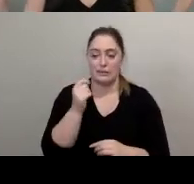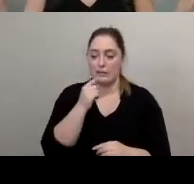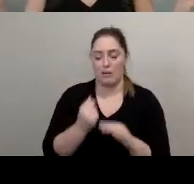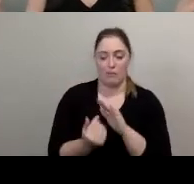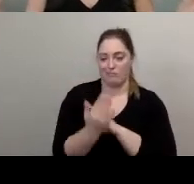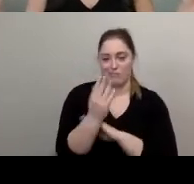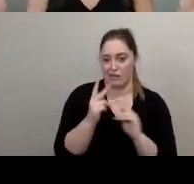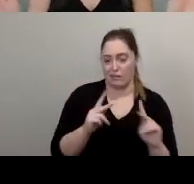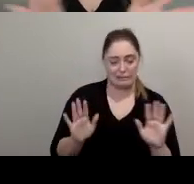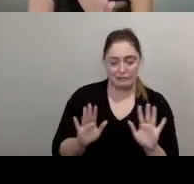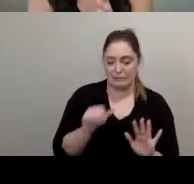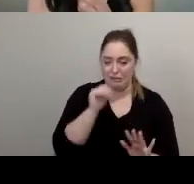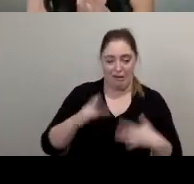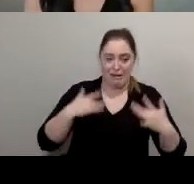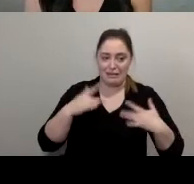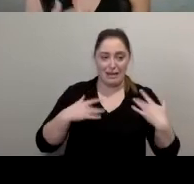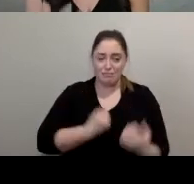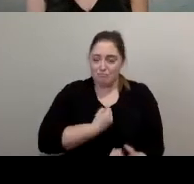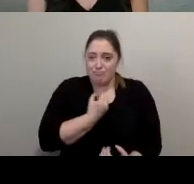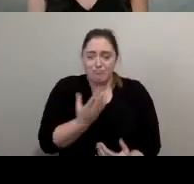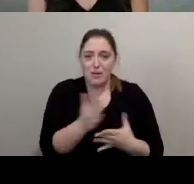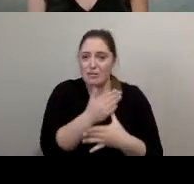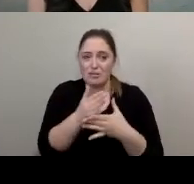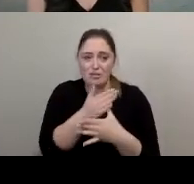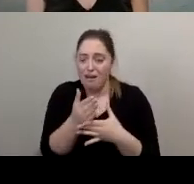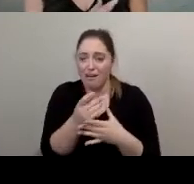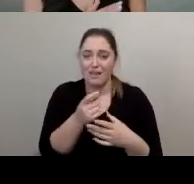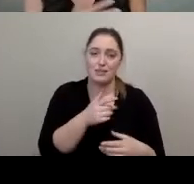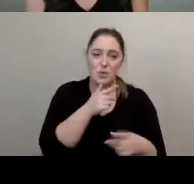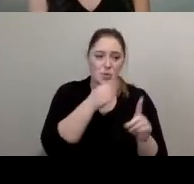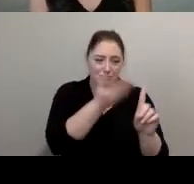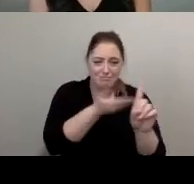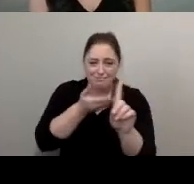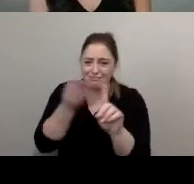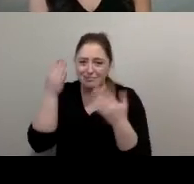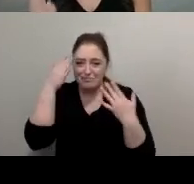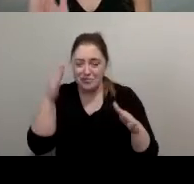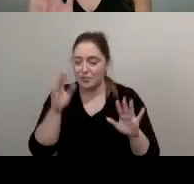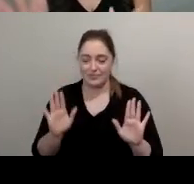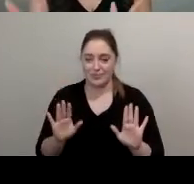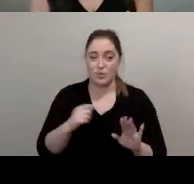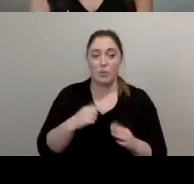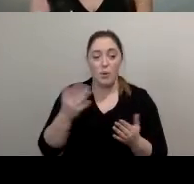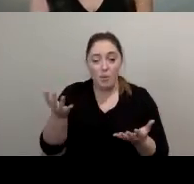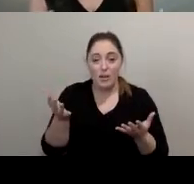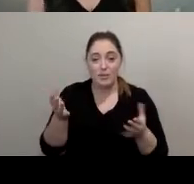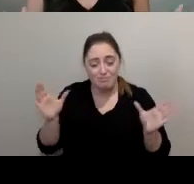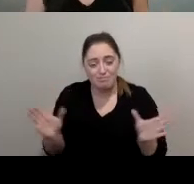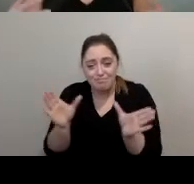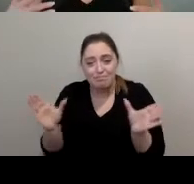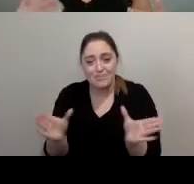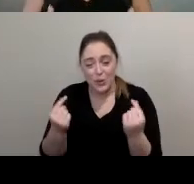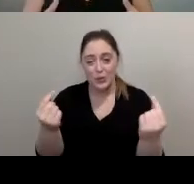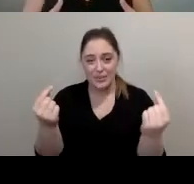not totally stoked about the idea of talking to strangers in the morning we invite you to get out of your comfort zone a little bit because